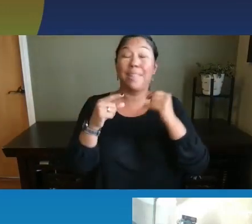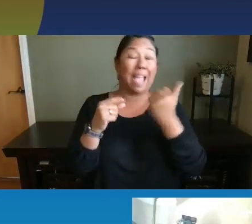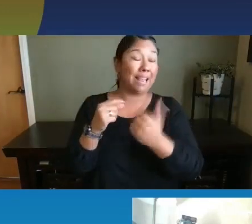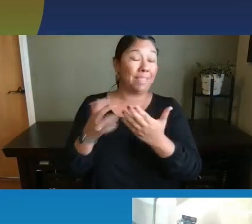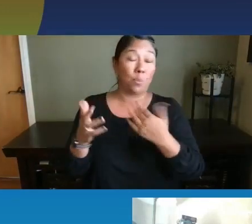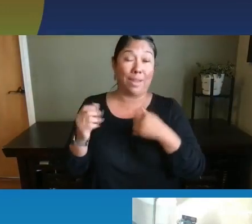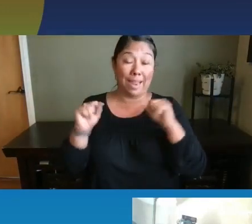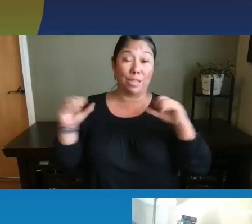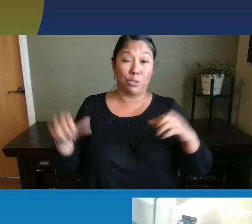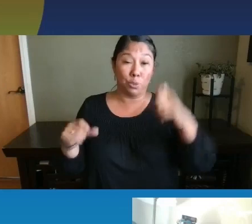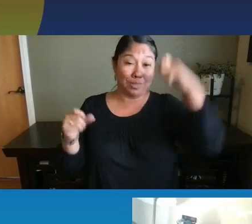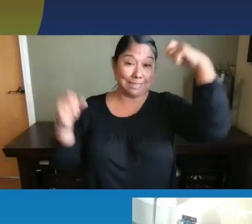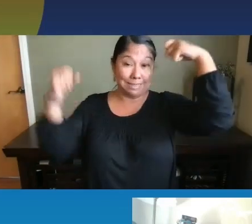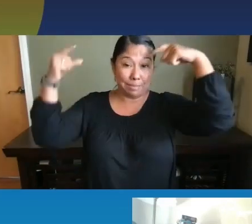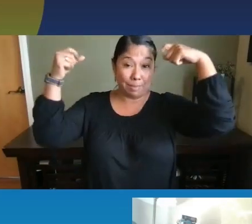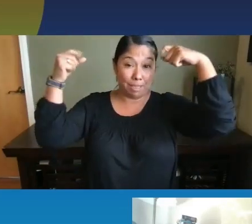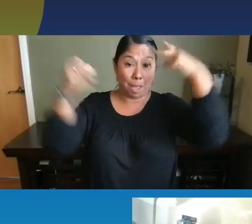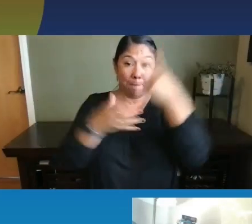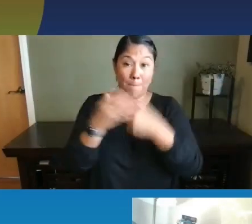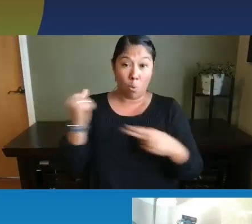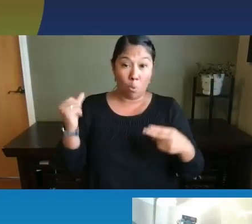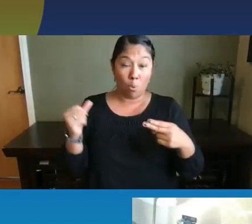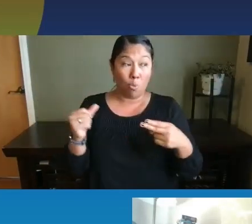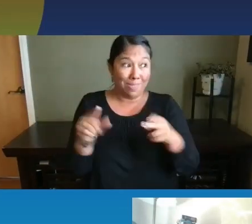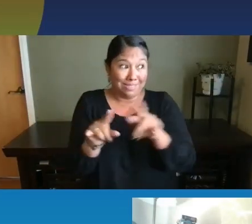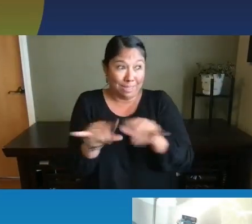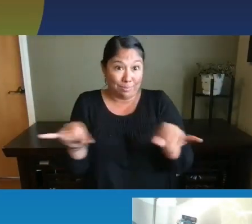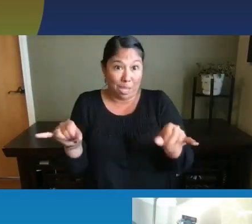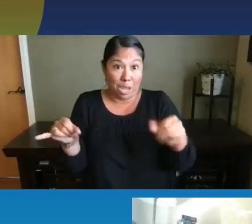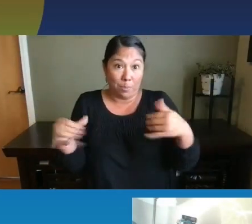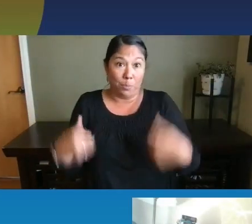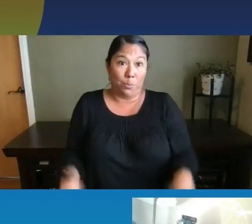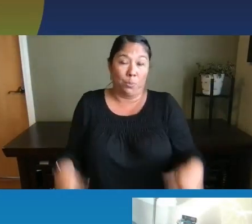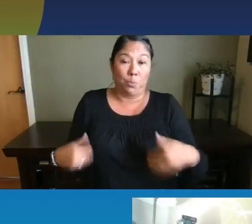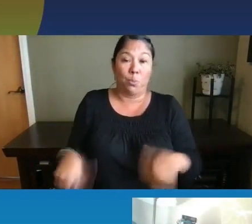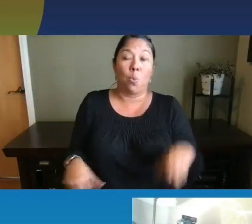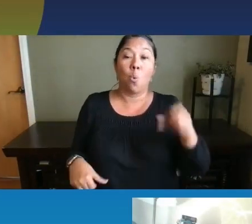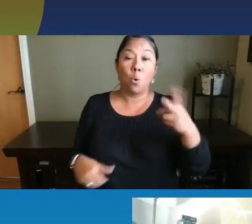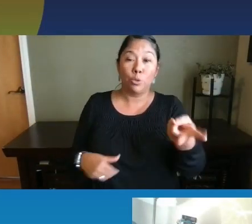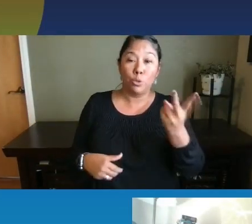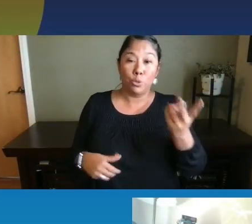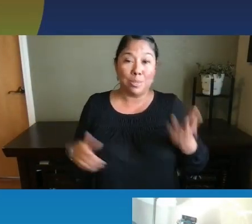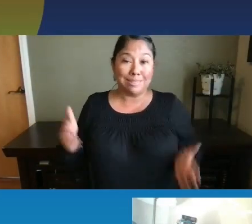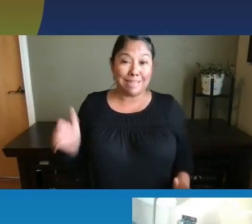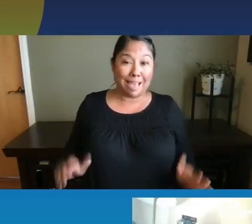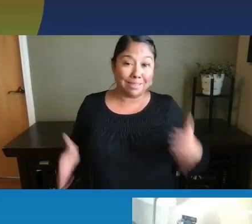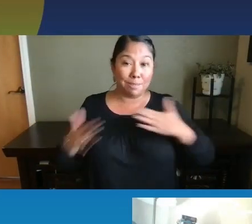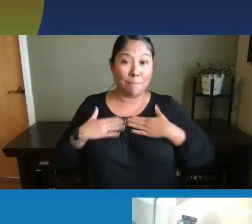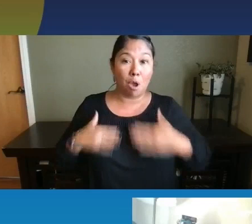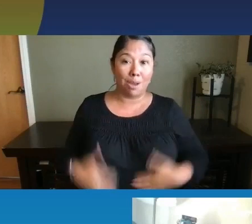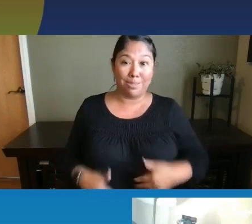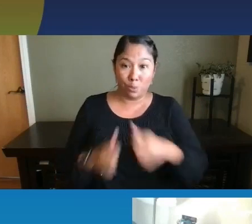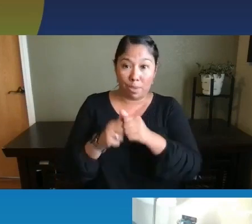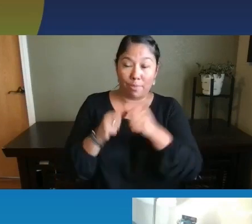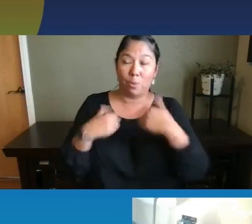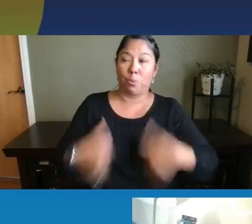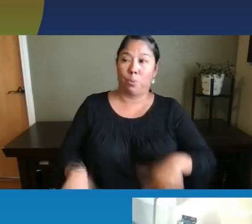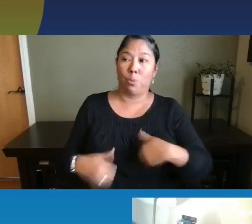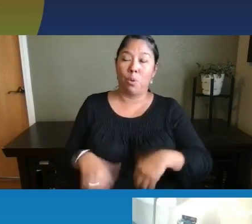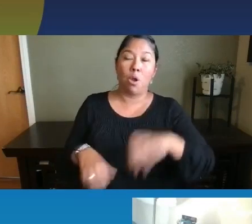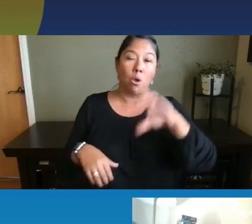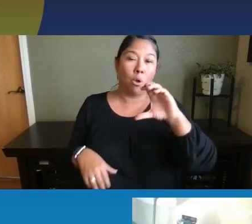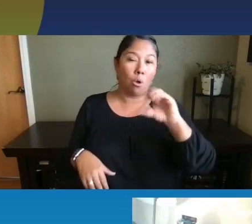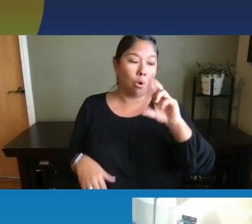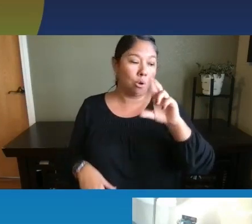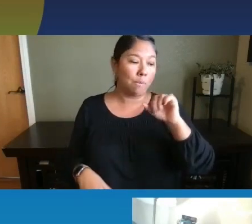can do where we stimulate both sides of the brain at once or bring, you know, the two sides of the body together, we're helping to strengthen that corpus callosum,